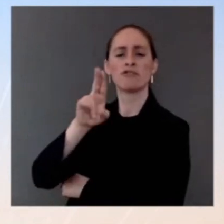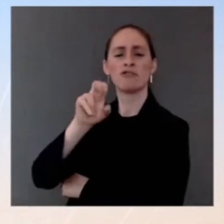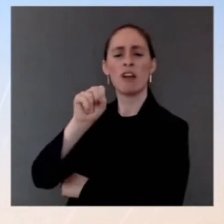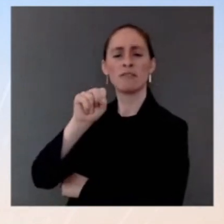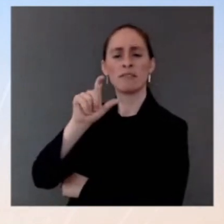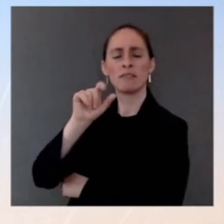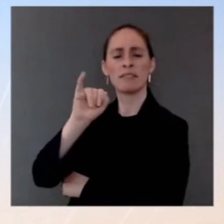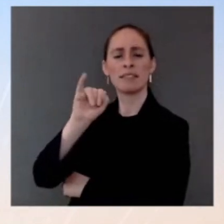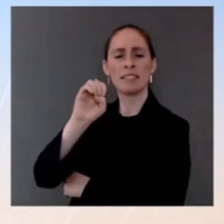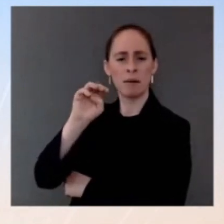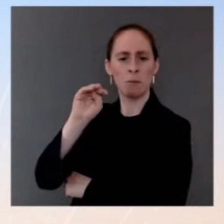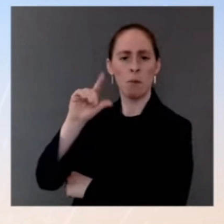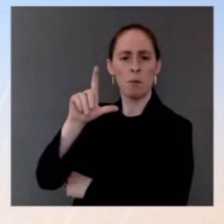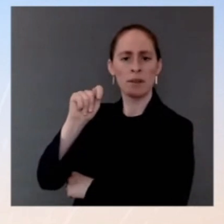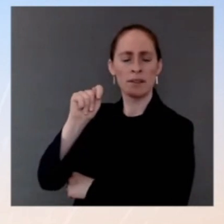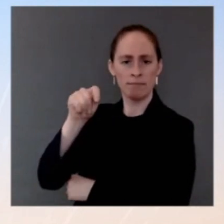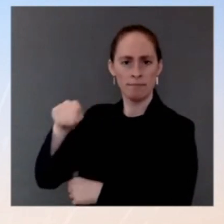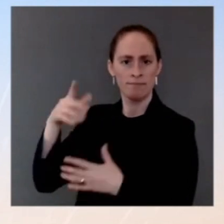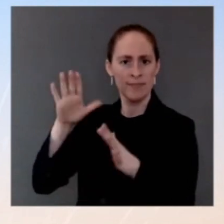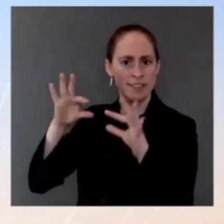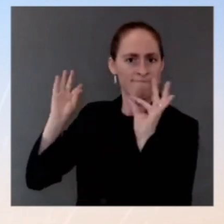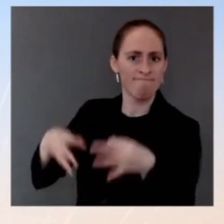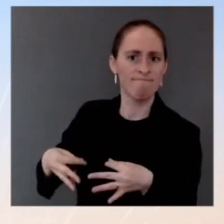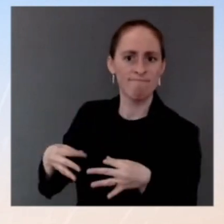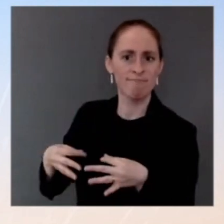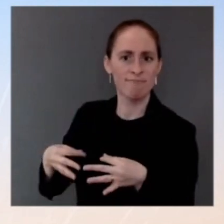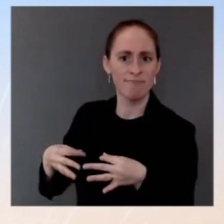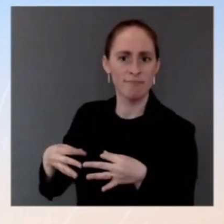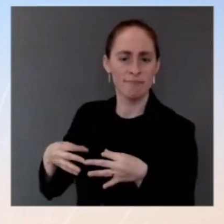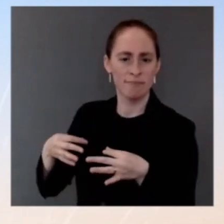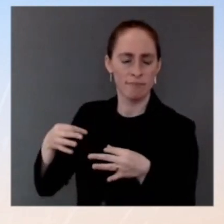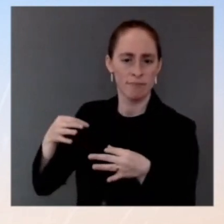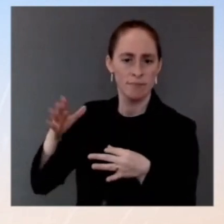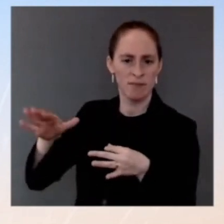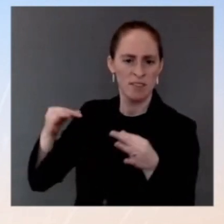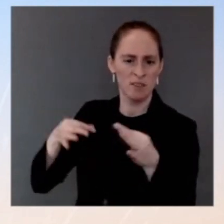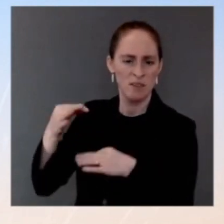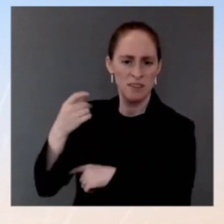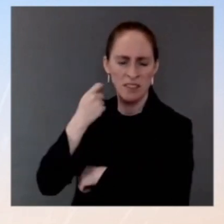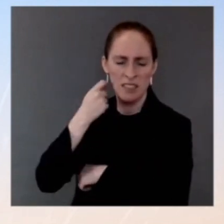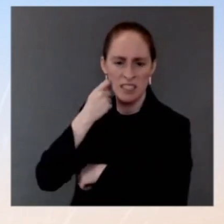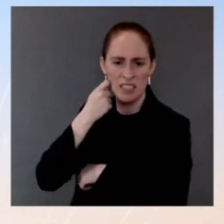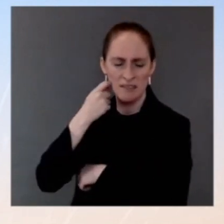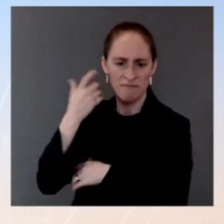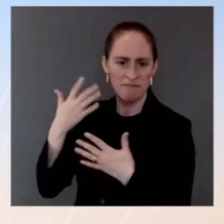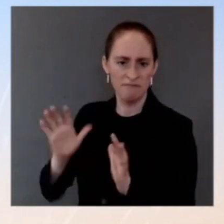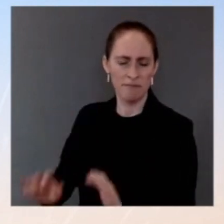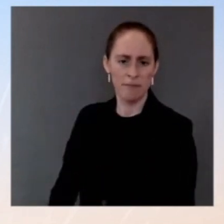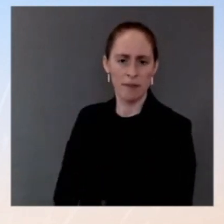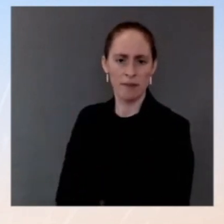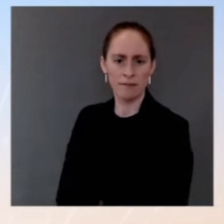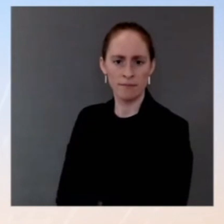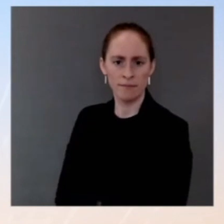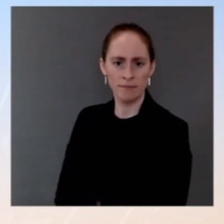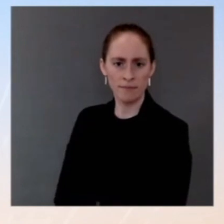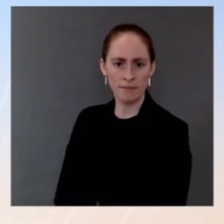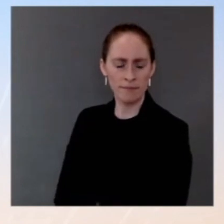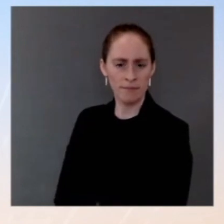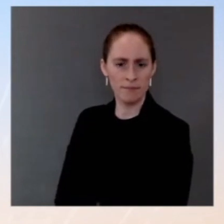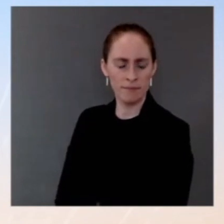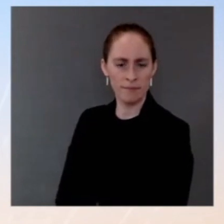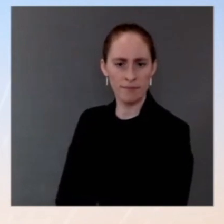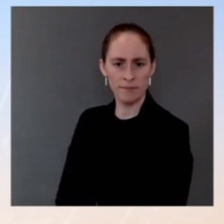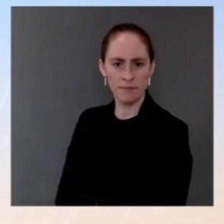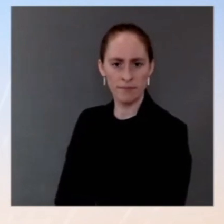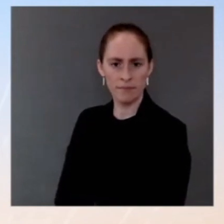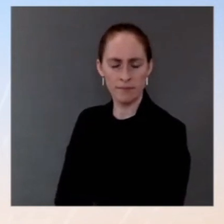The President tweeted, happened to Jesse Smollett must never be tolerated in this country. We're with you, Jesse. The Vice President called it an attempted modern-day lynching.